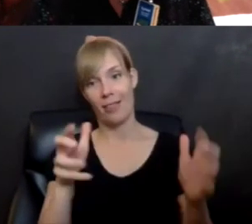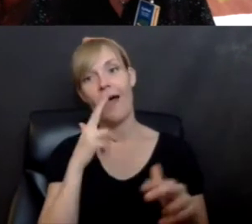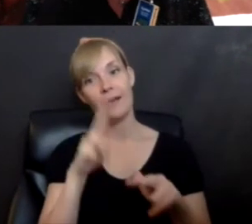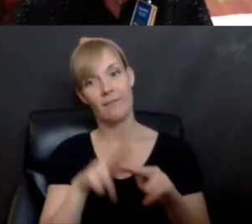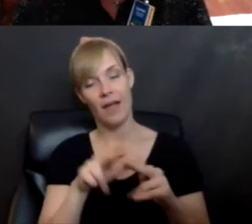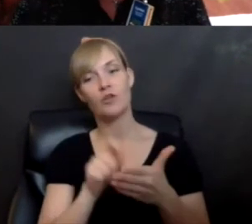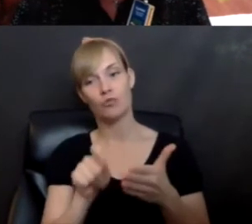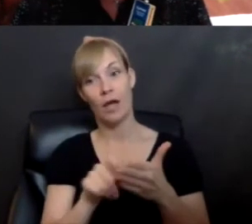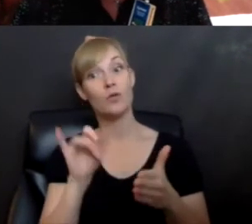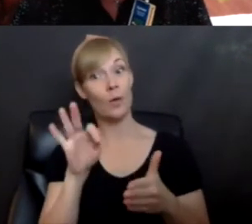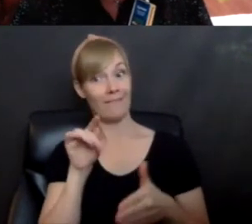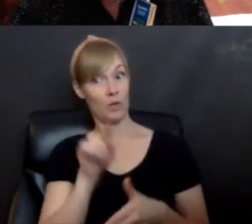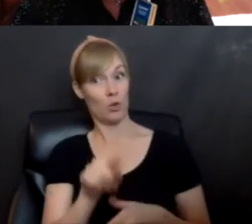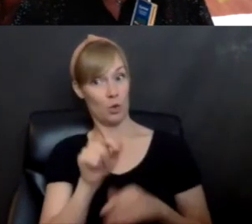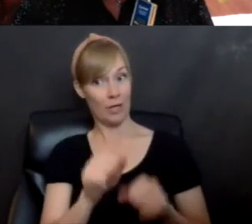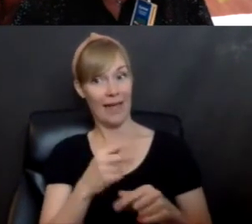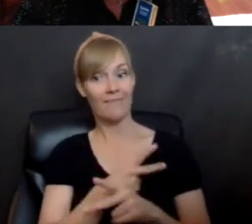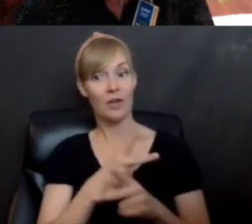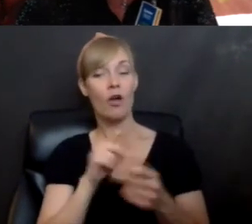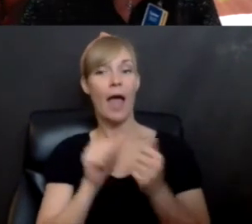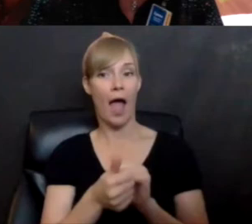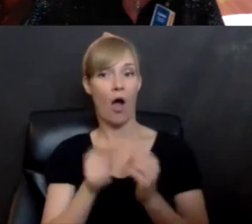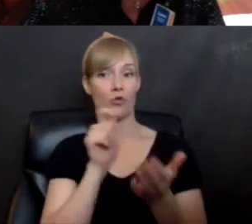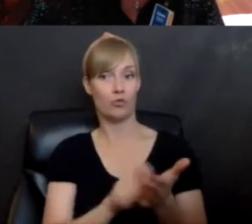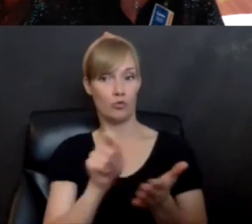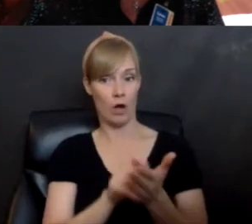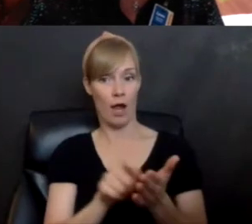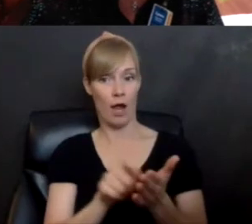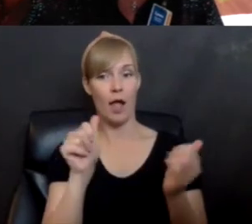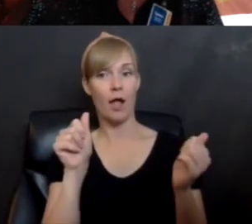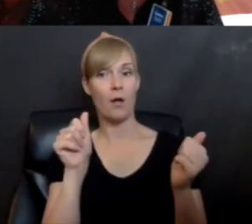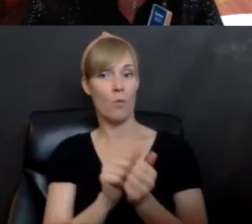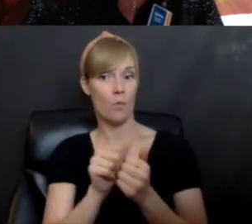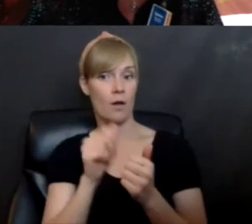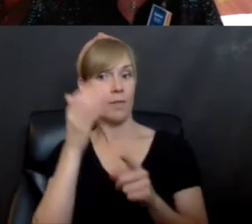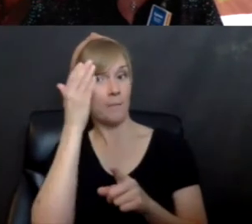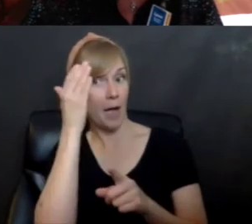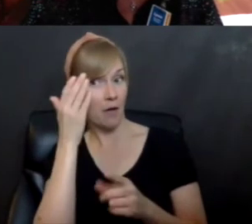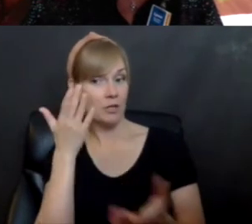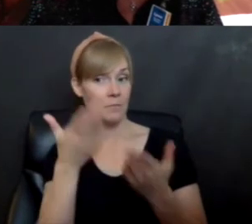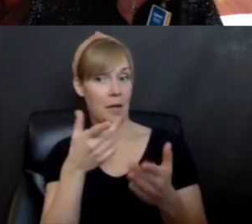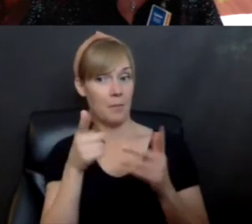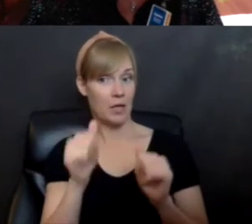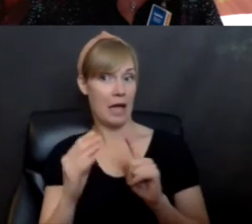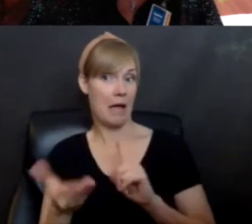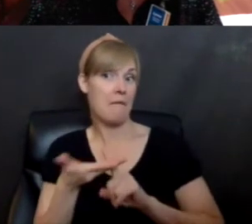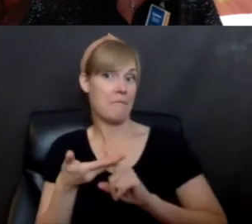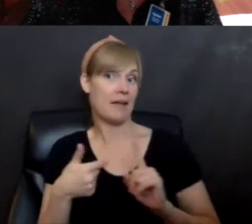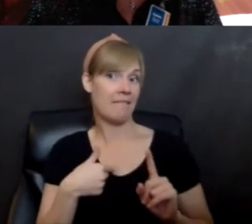write about. So if you can figure out a way to incorporate pirates into the writing challenge, you know, I could be swayed of, you know, really